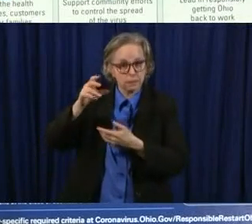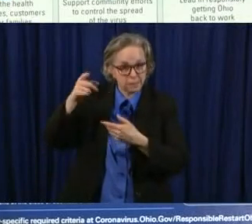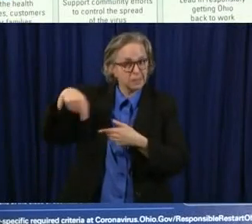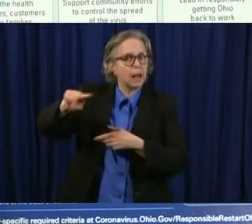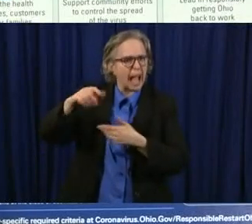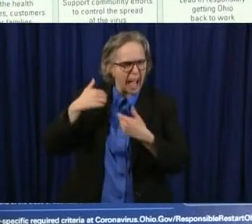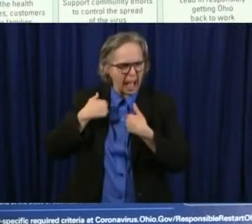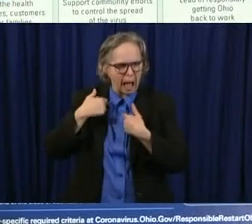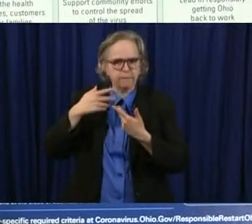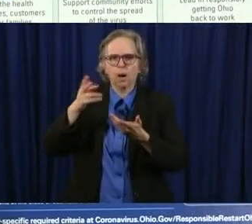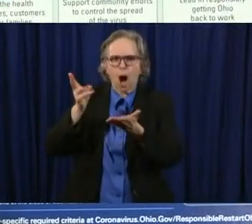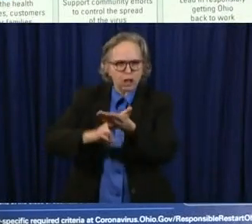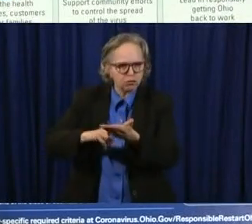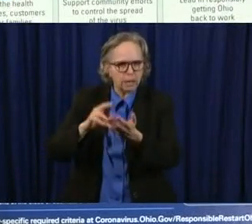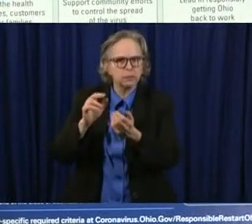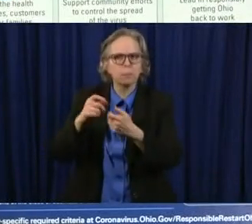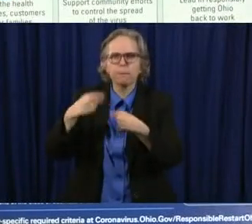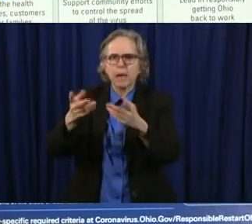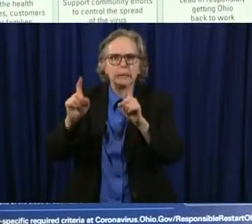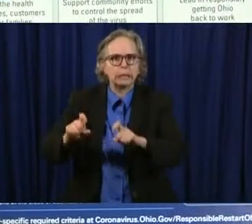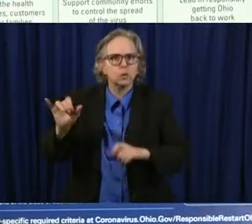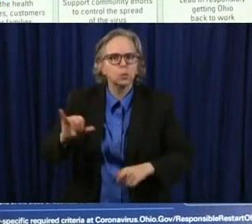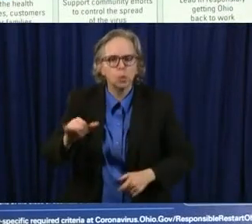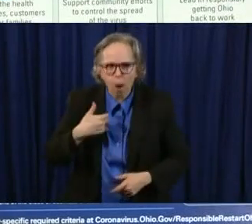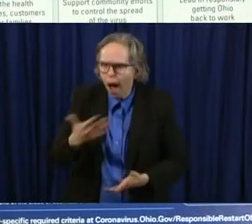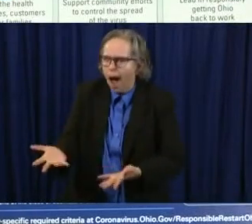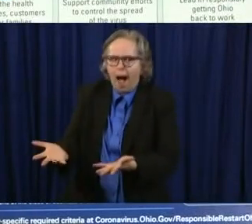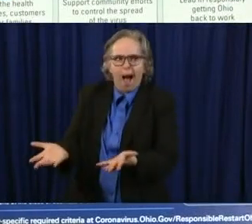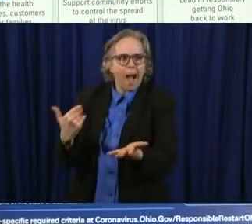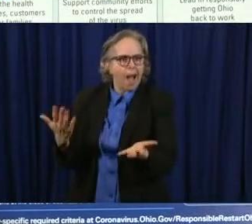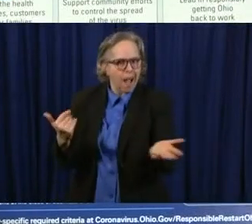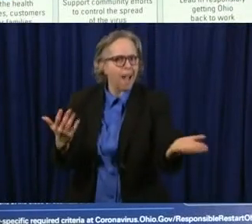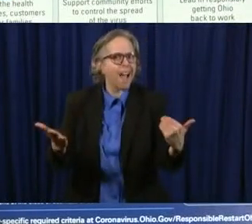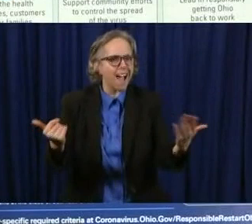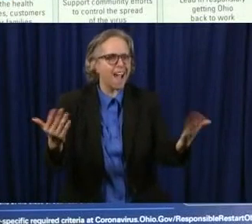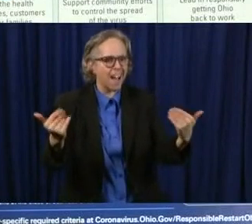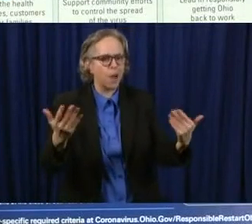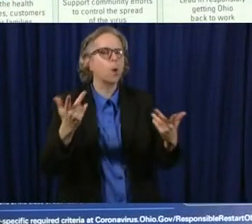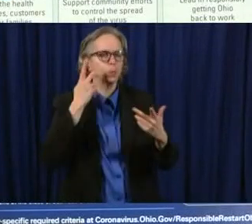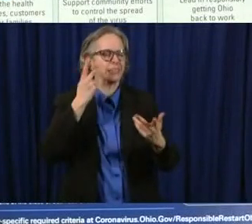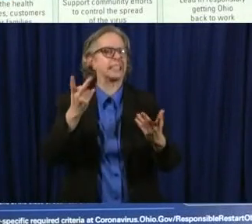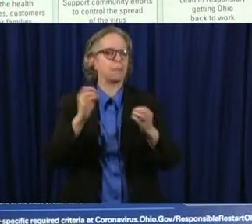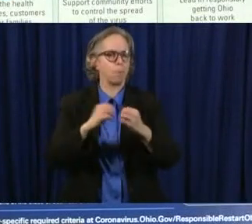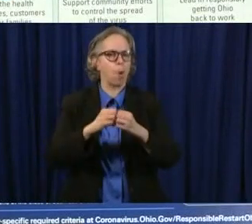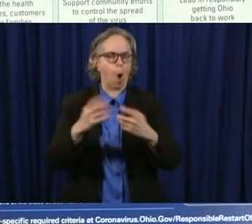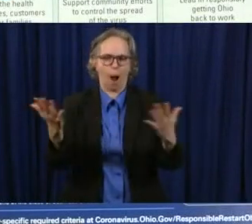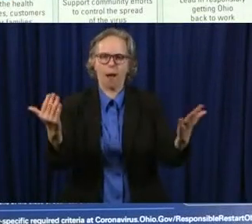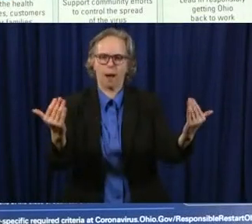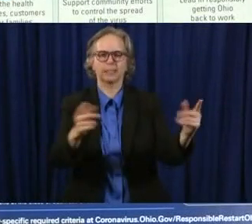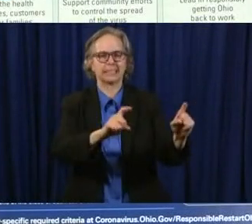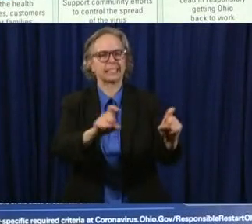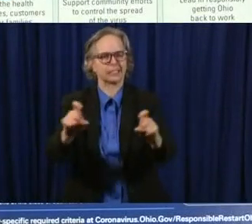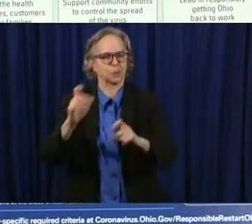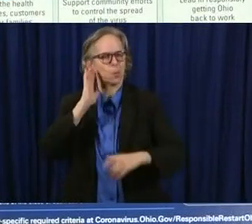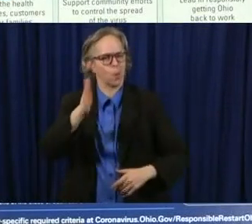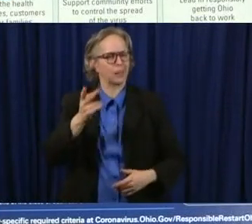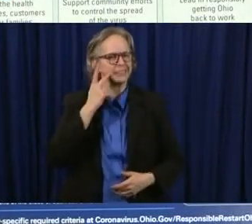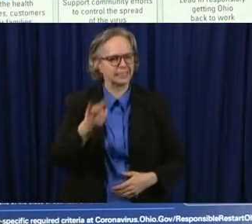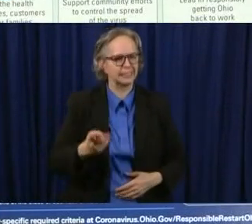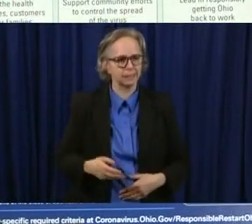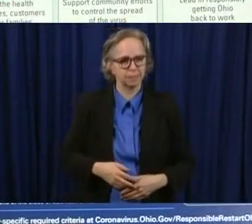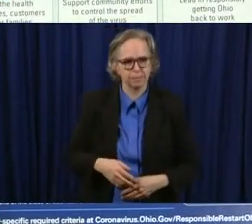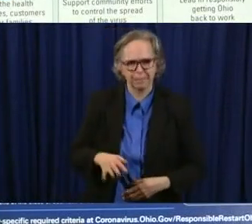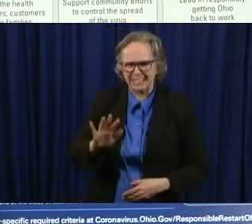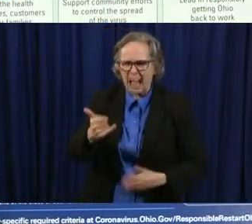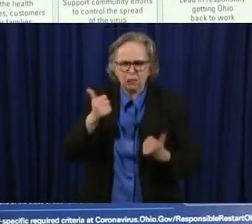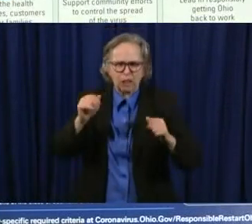so I would expect testing to be more robust than what we saw there what we were trying to come up with is what the number is that we would